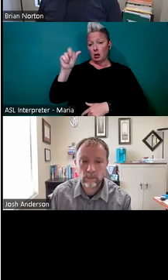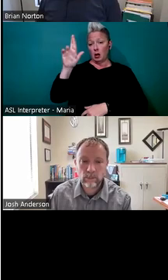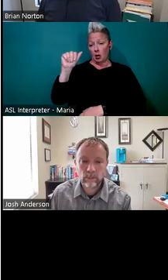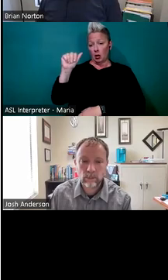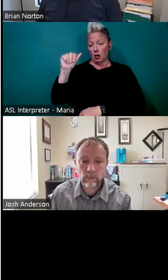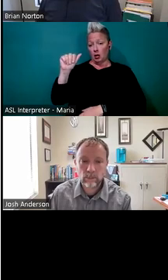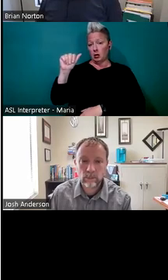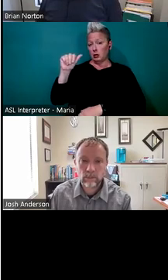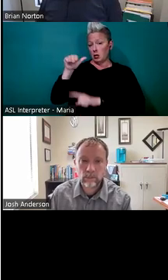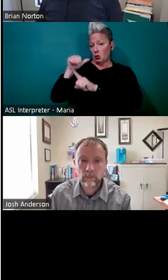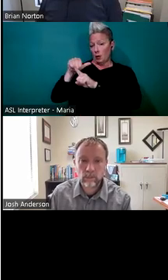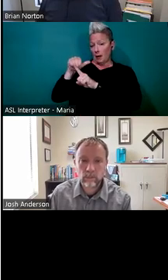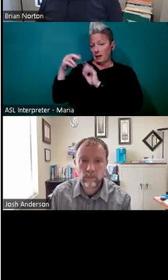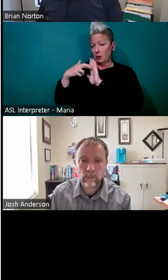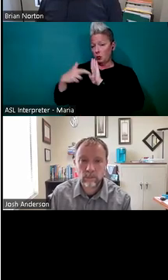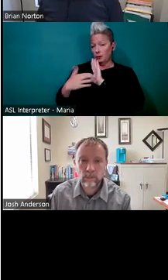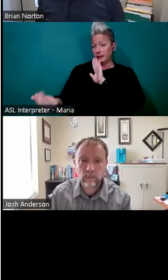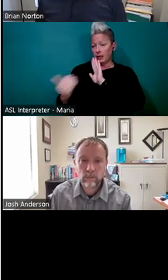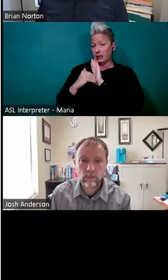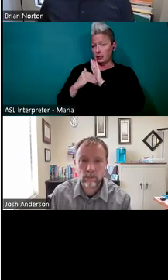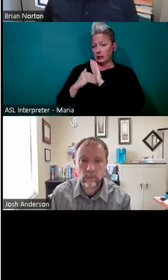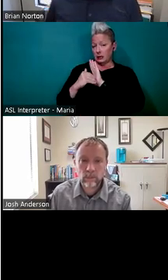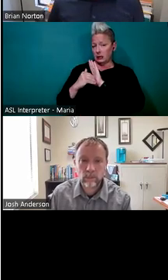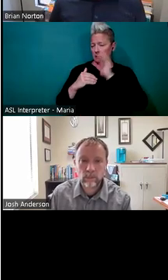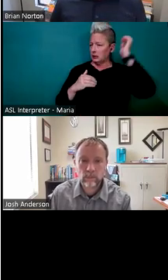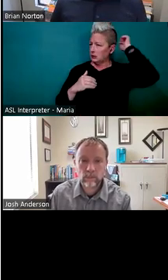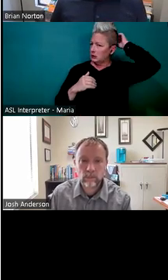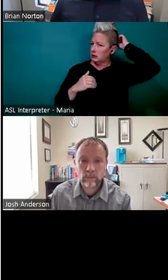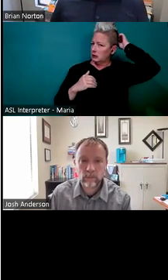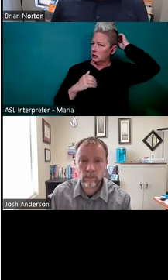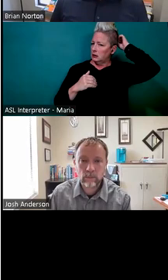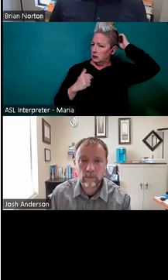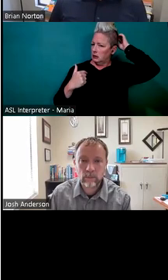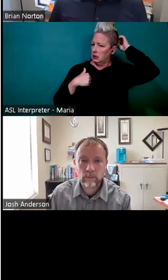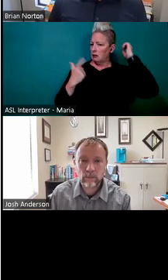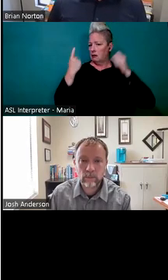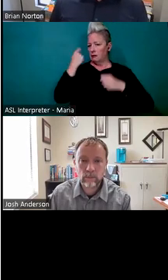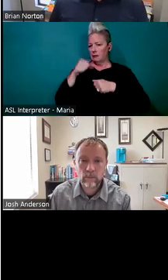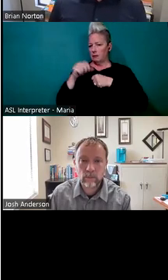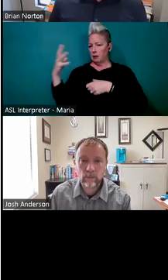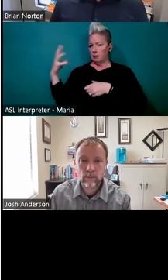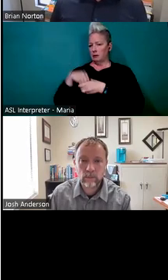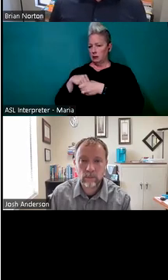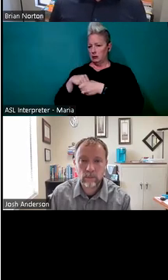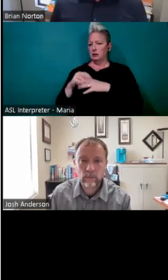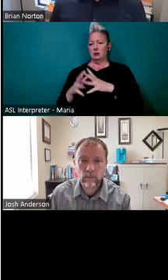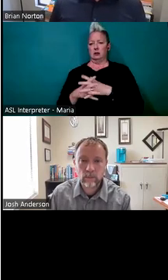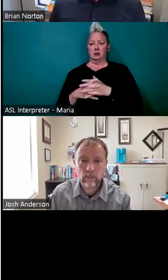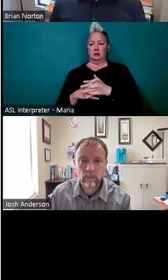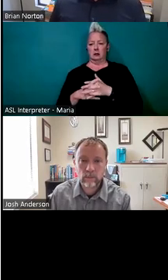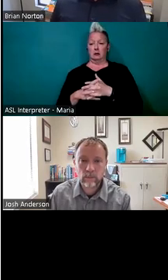once again about the rules? far as I remember participating in this, this is Laura and it was,